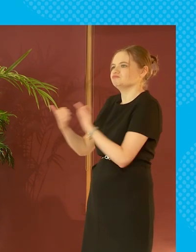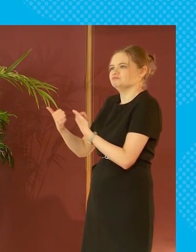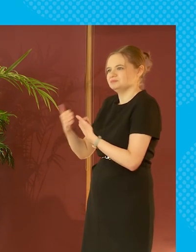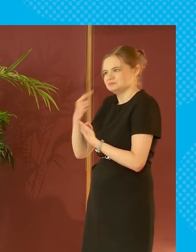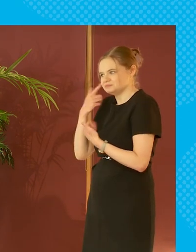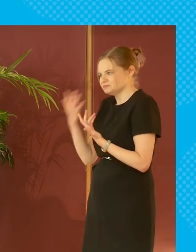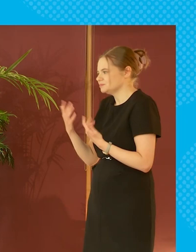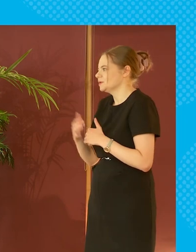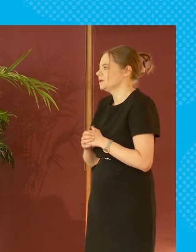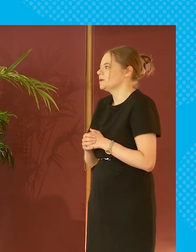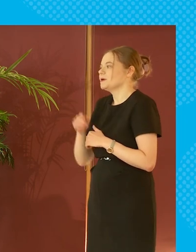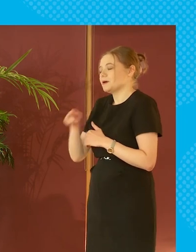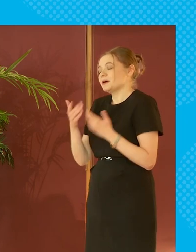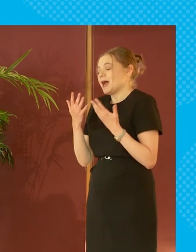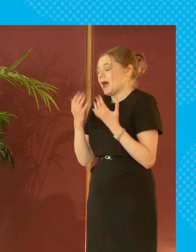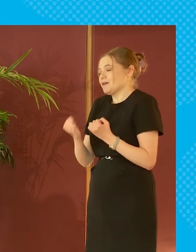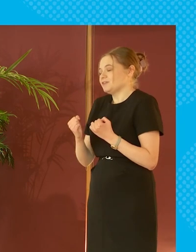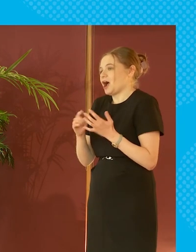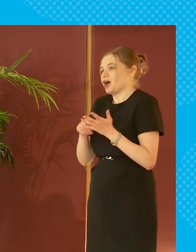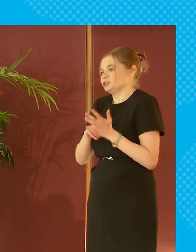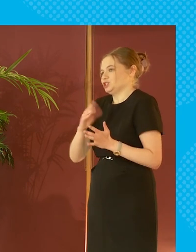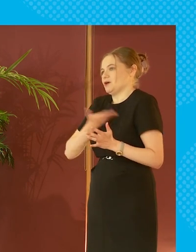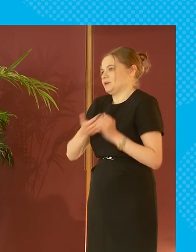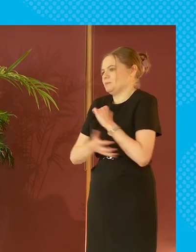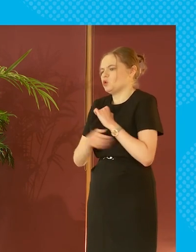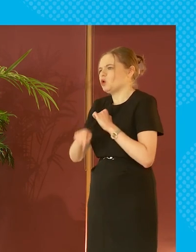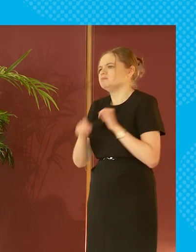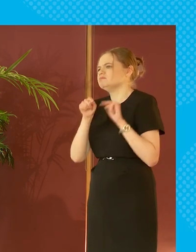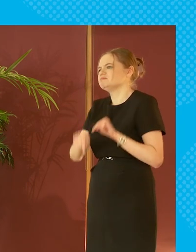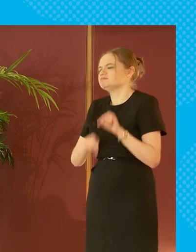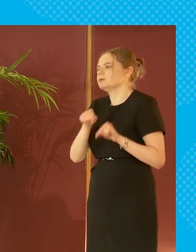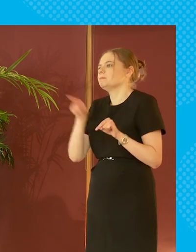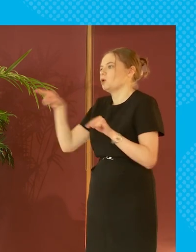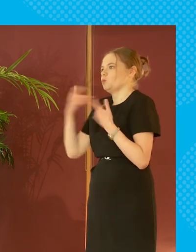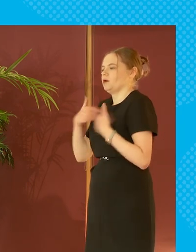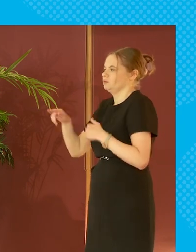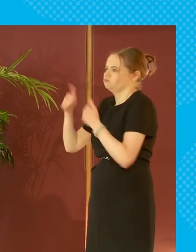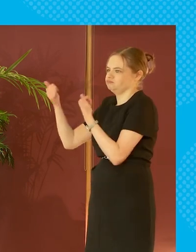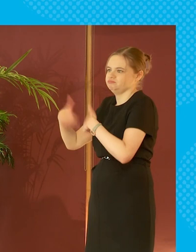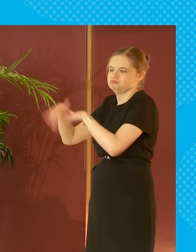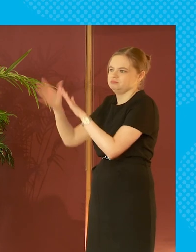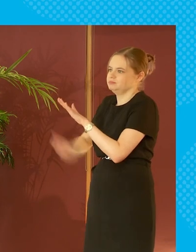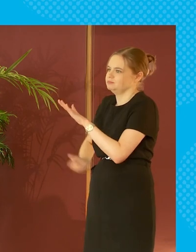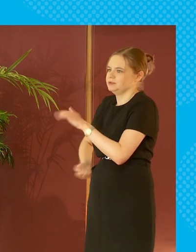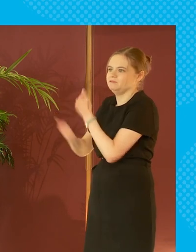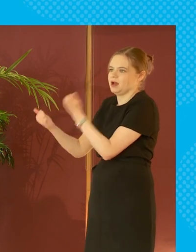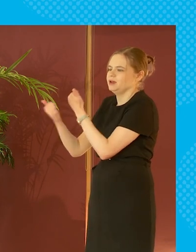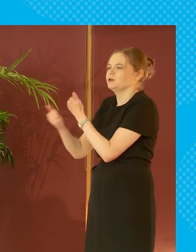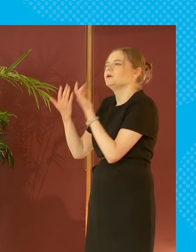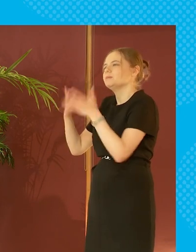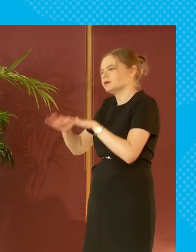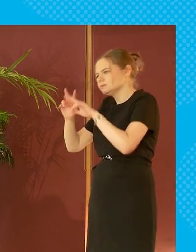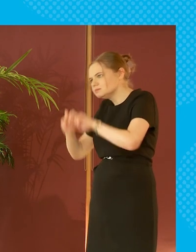undeserving wealth the way there's a concept of the undeserving poor they think they've done something to deserve this wealth the very wealthy there was a study done on the